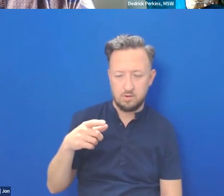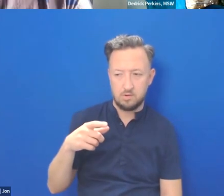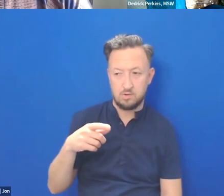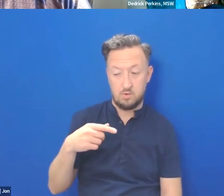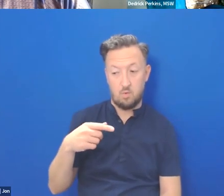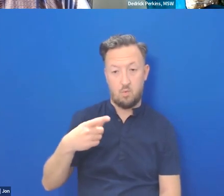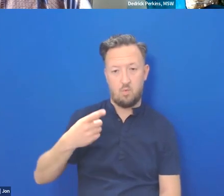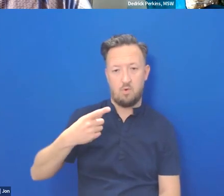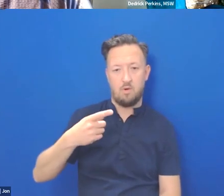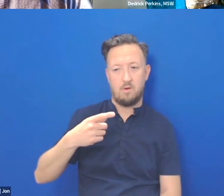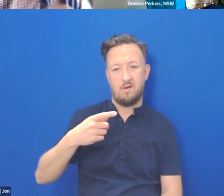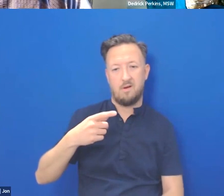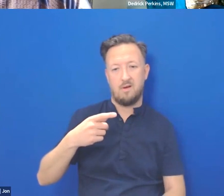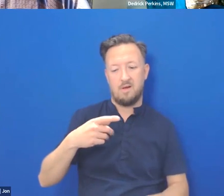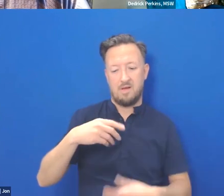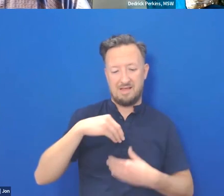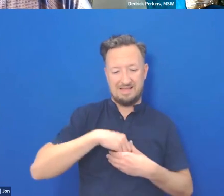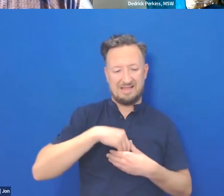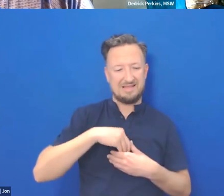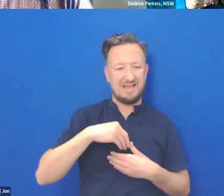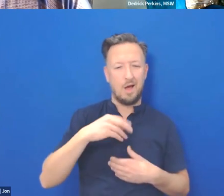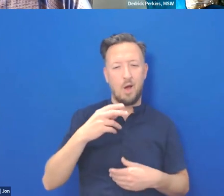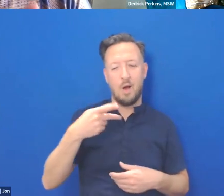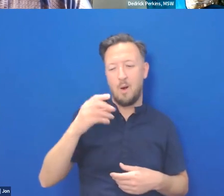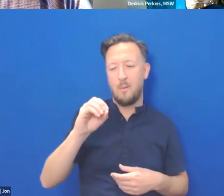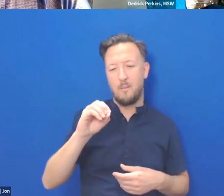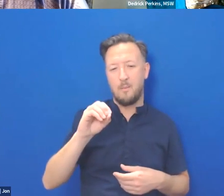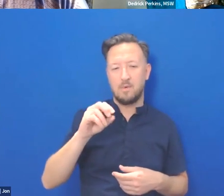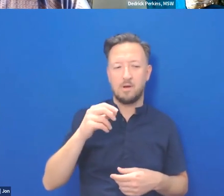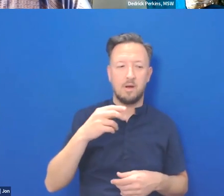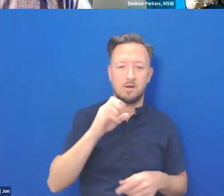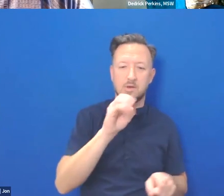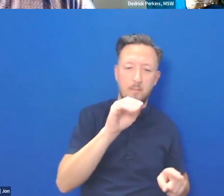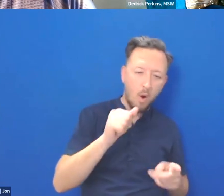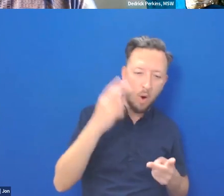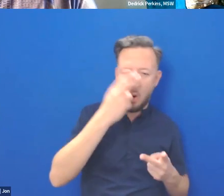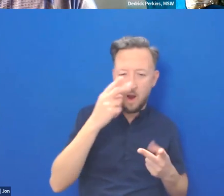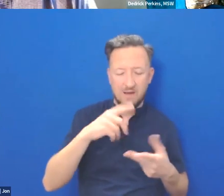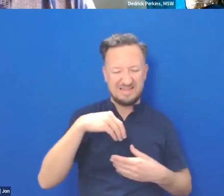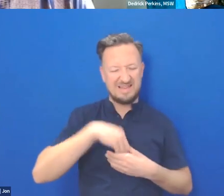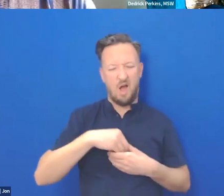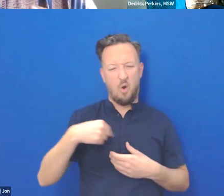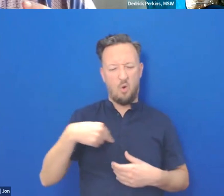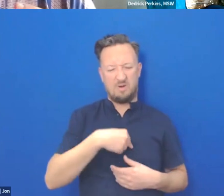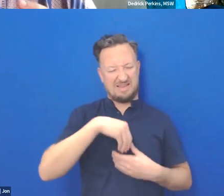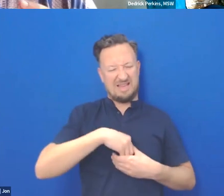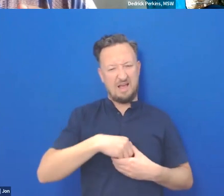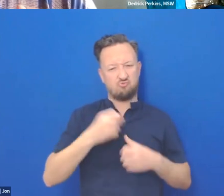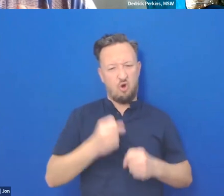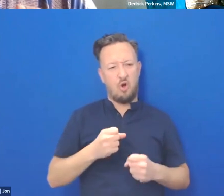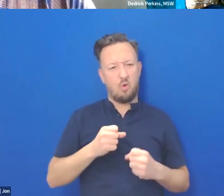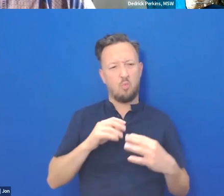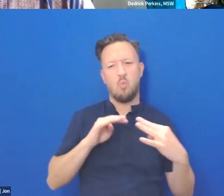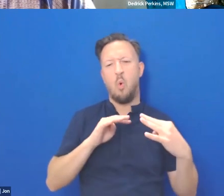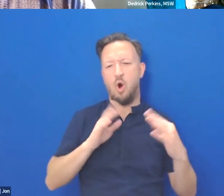warrior is something inherent in Polynesians, whether Samoan, Tongan, Hawaiians, we fit in it because what,